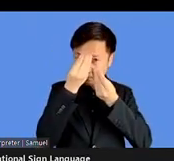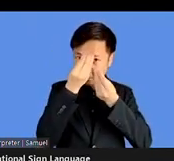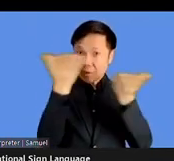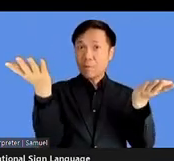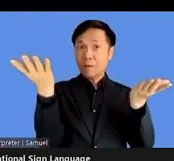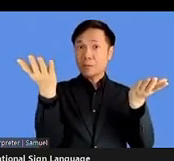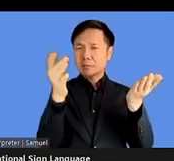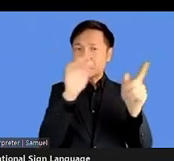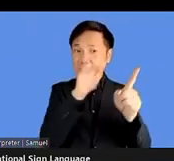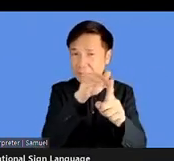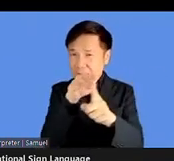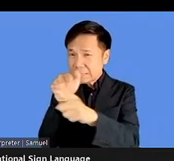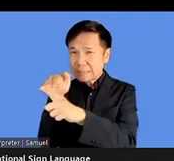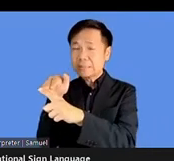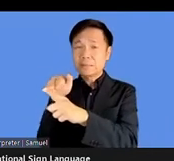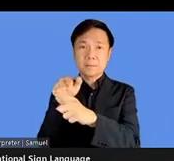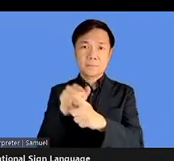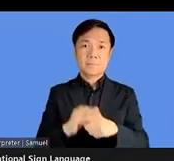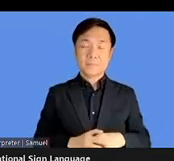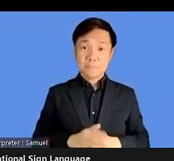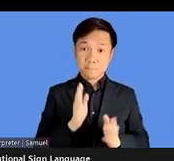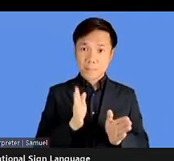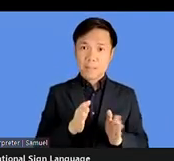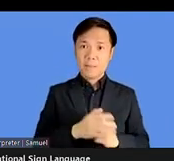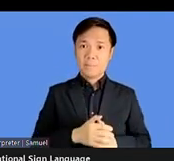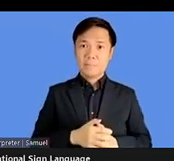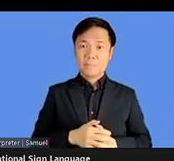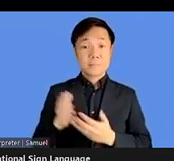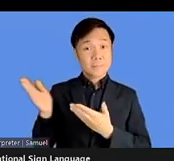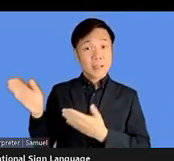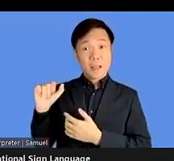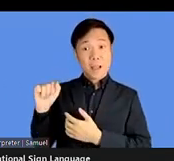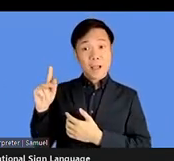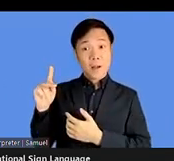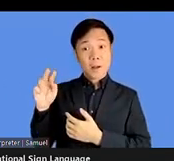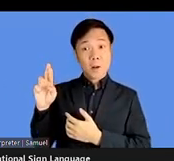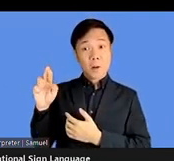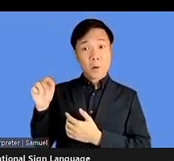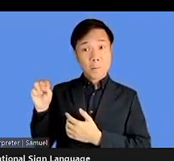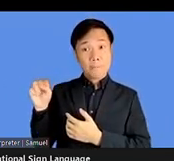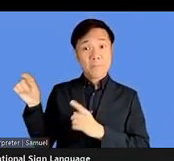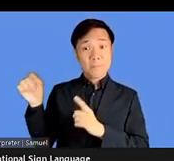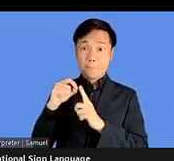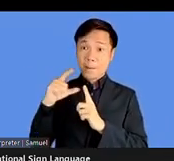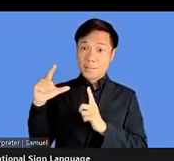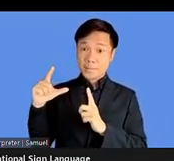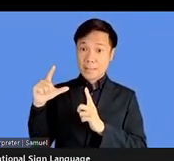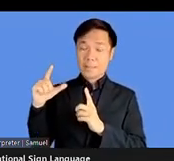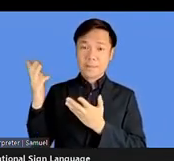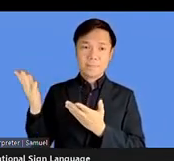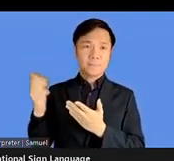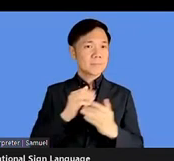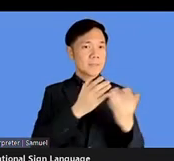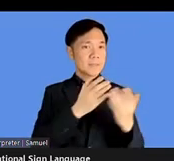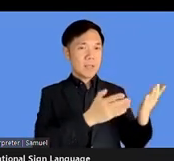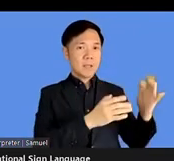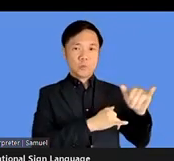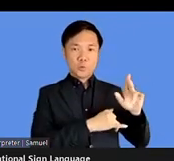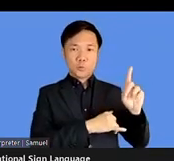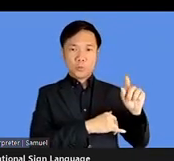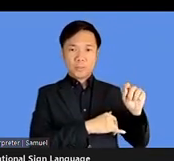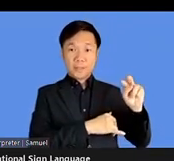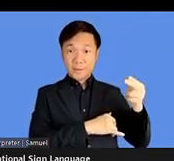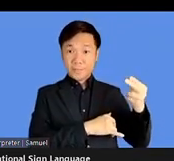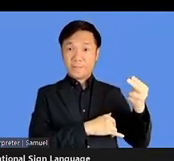we have a message from, uh, Akram from Pakistan. I would ask Judith to read that message for, for